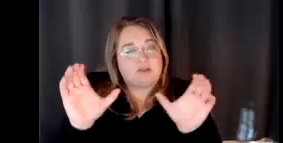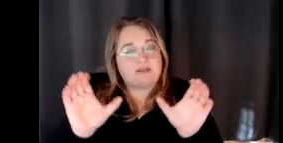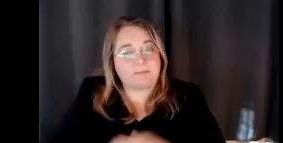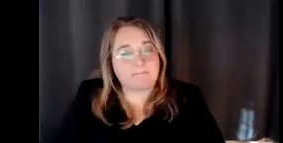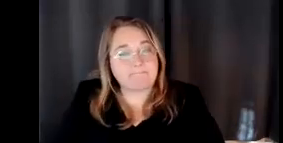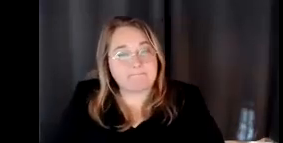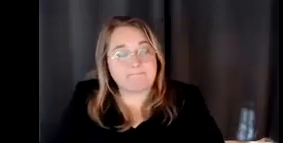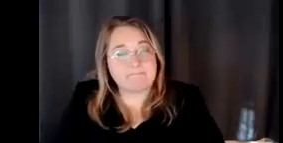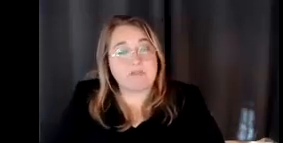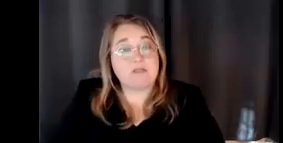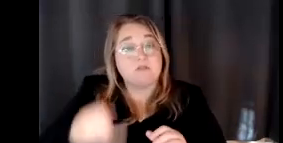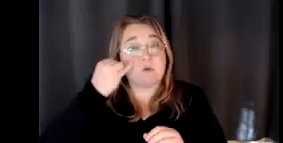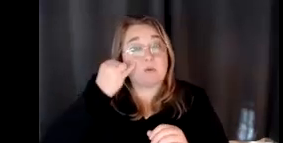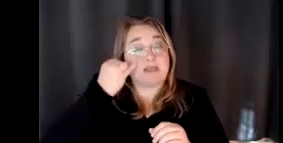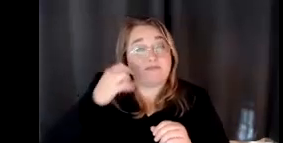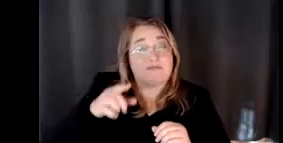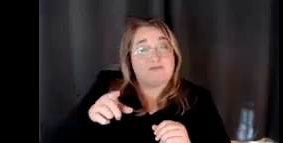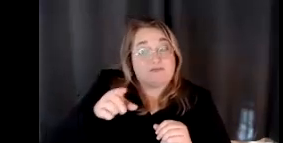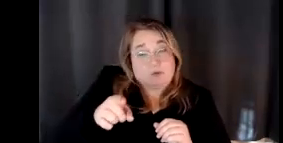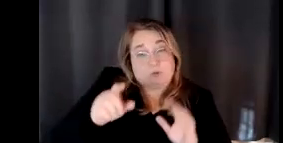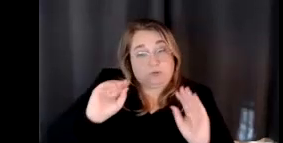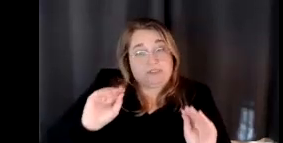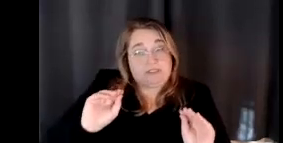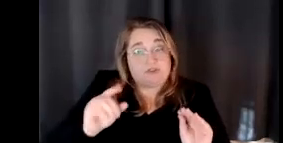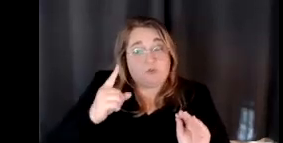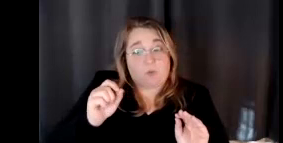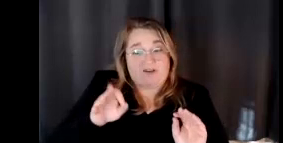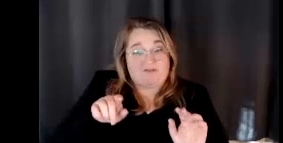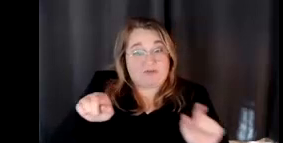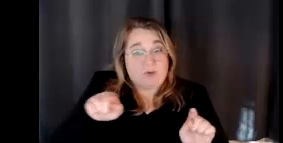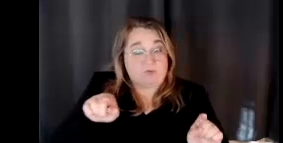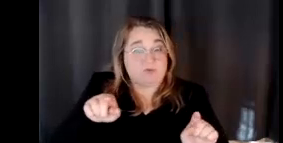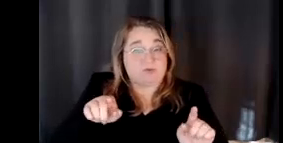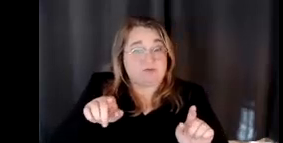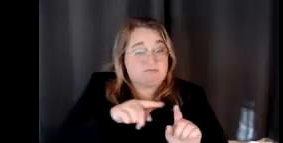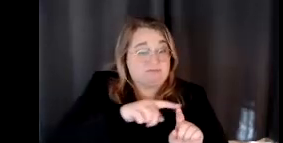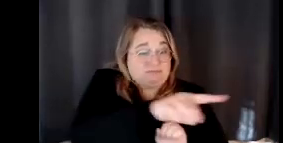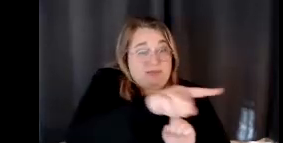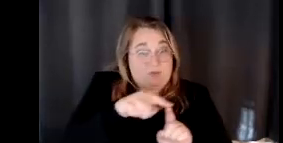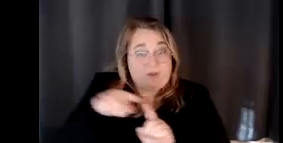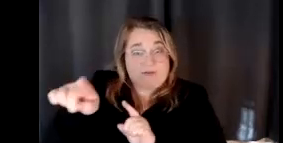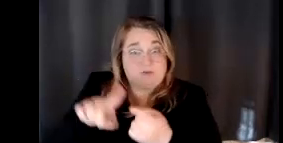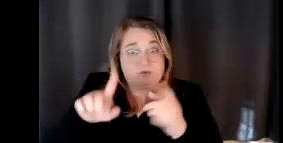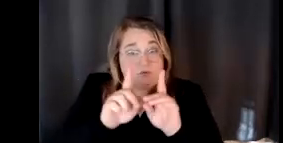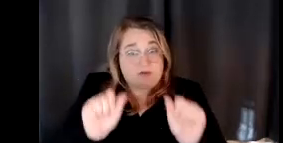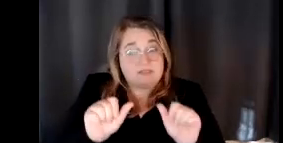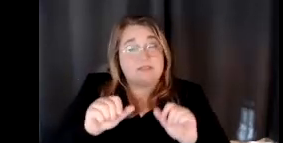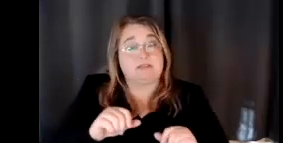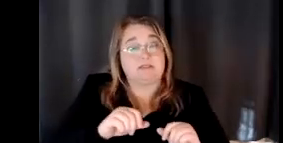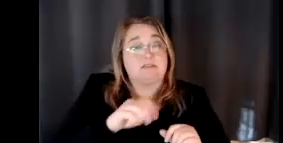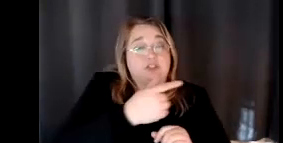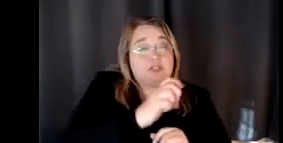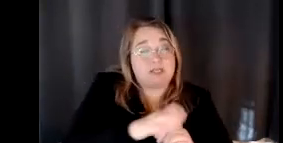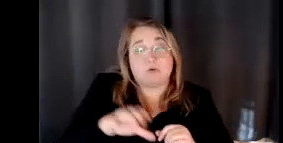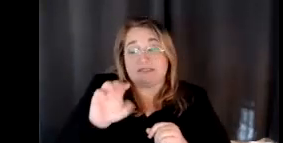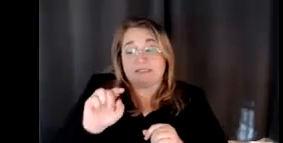one of those degree pathways or a GE course or CTE certificate, then you could be